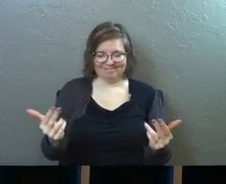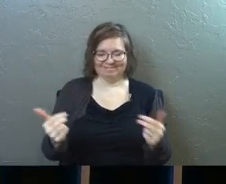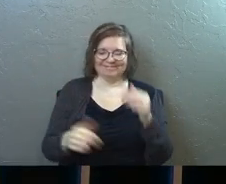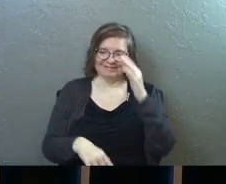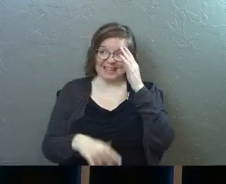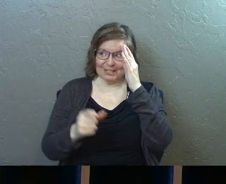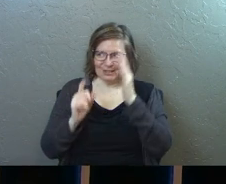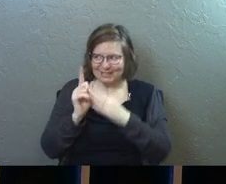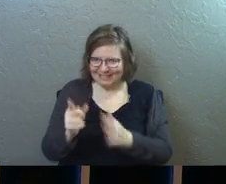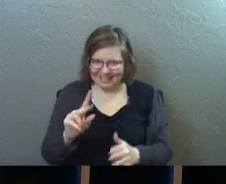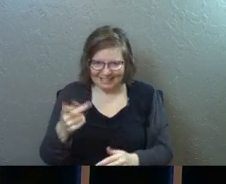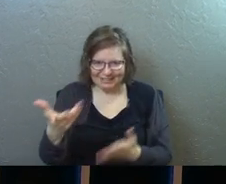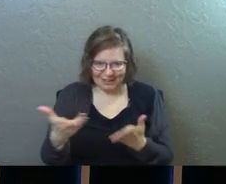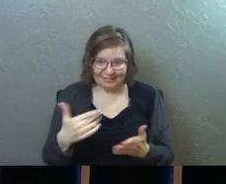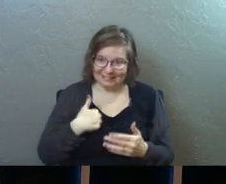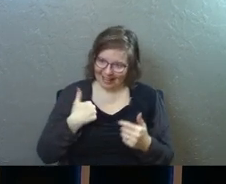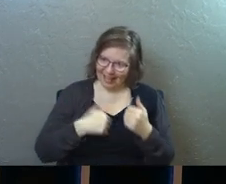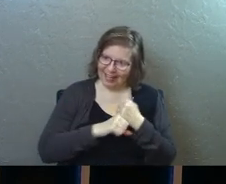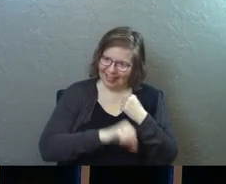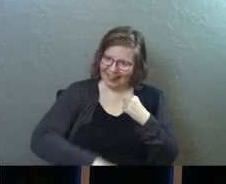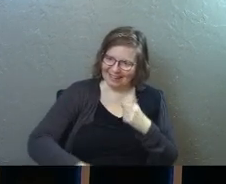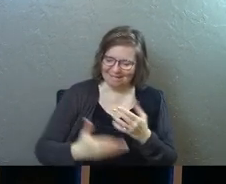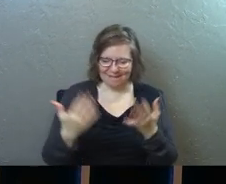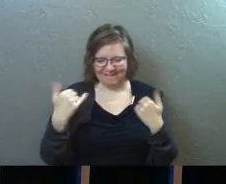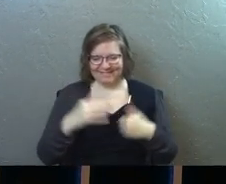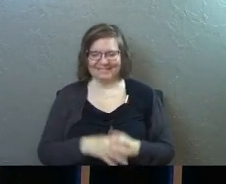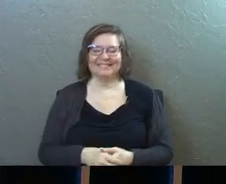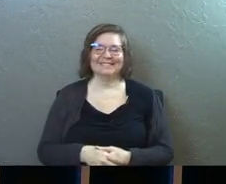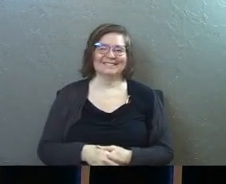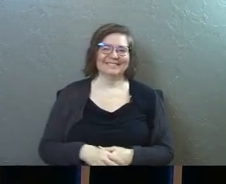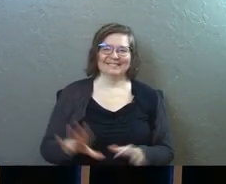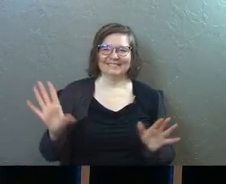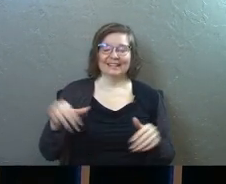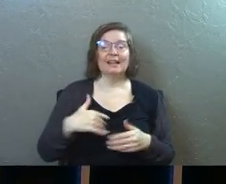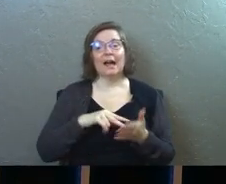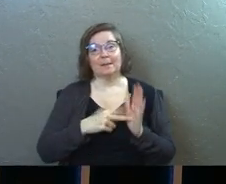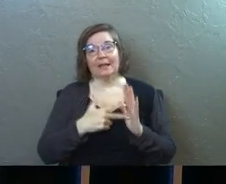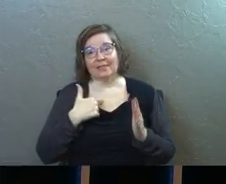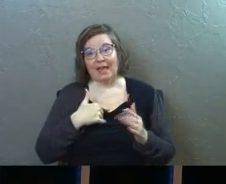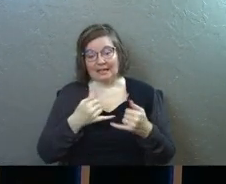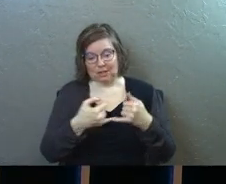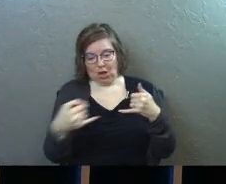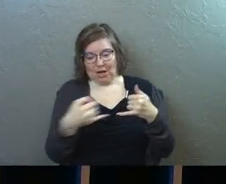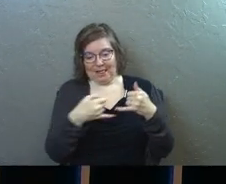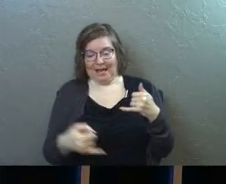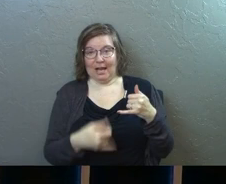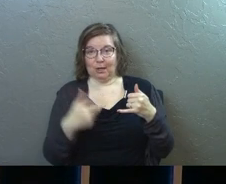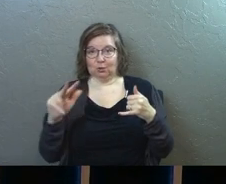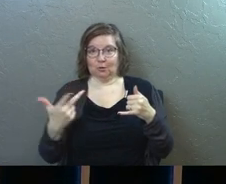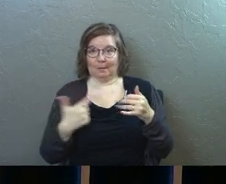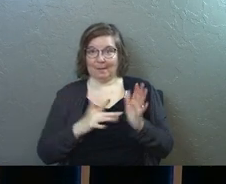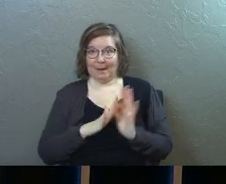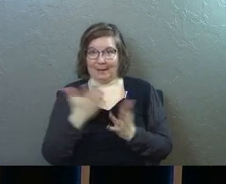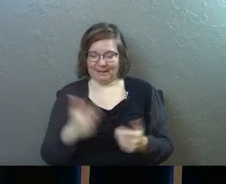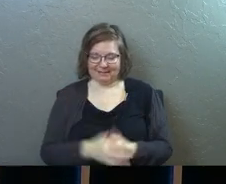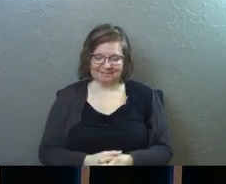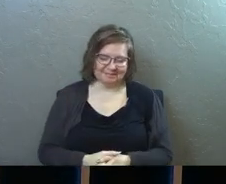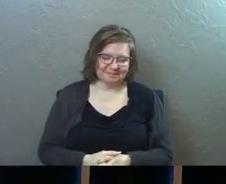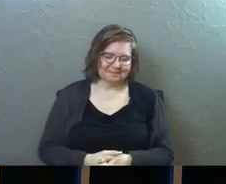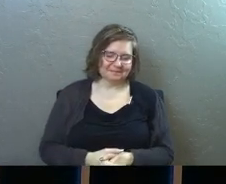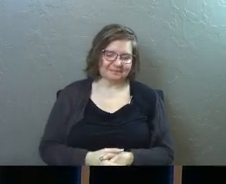It took you a second, second service. Come on. Gosh. I mean, that's underlined like triple in my Bible.